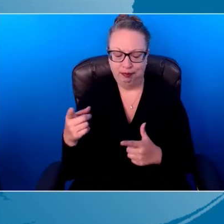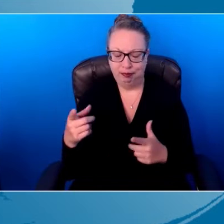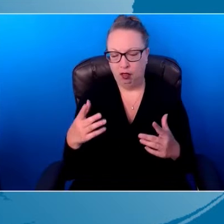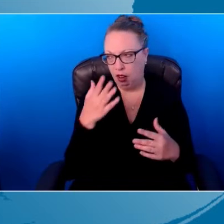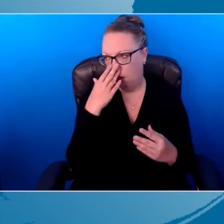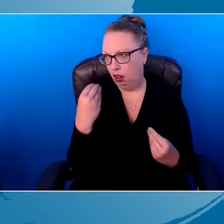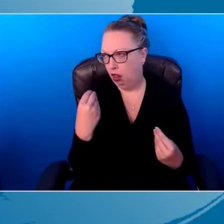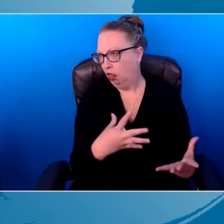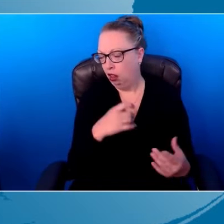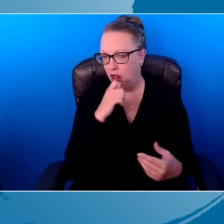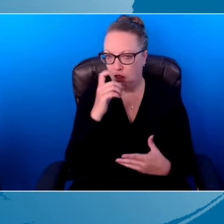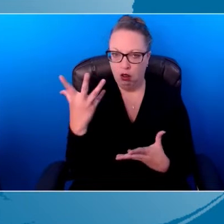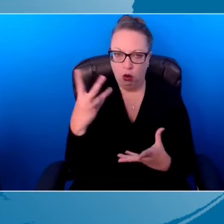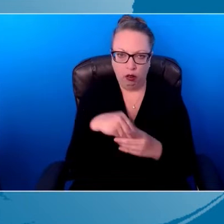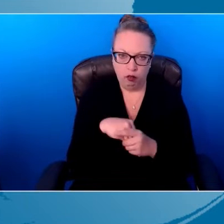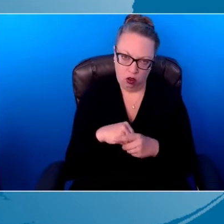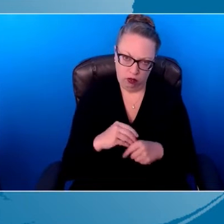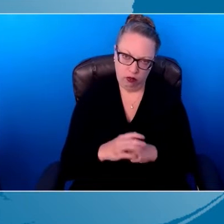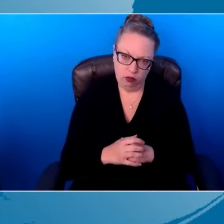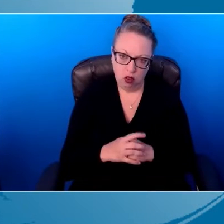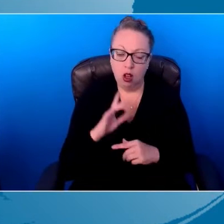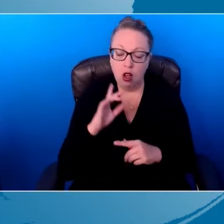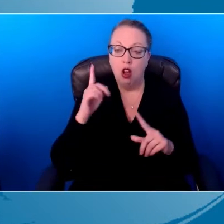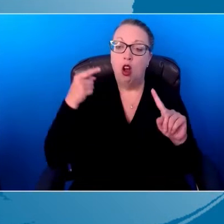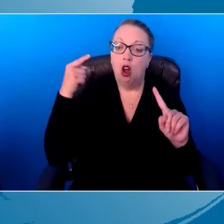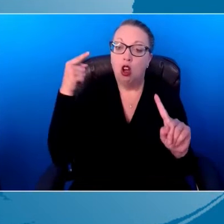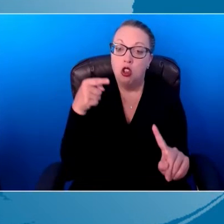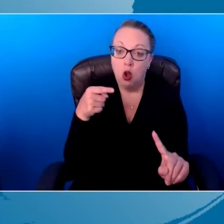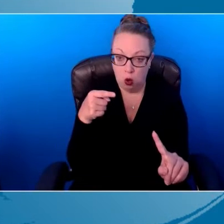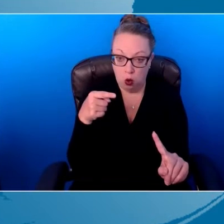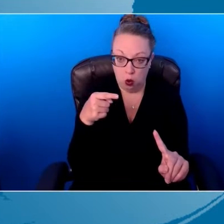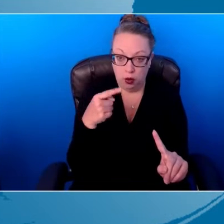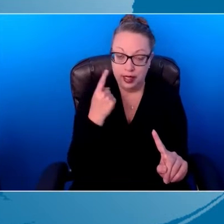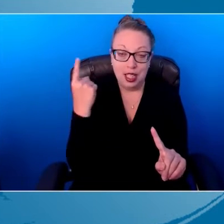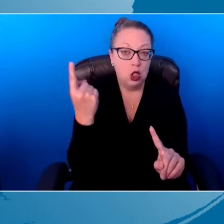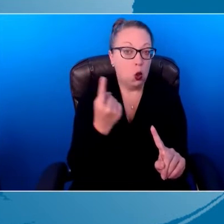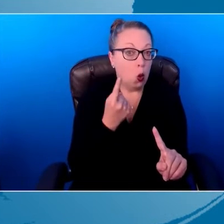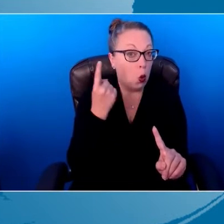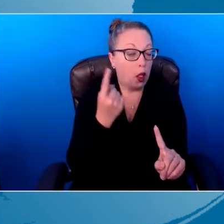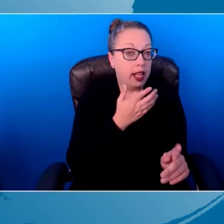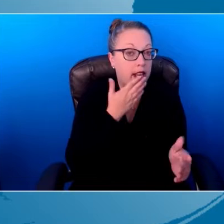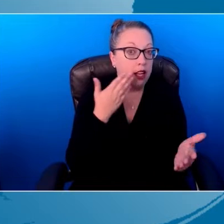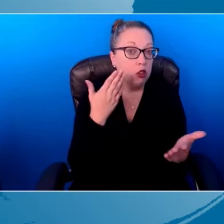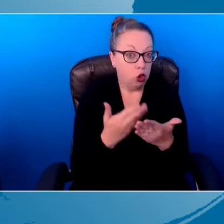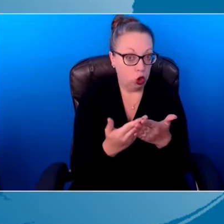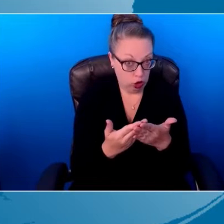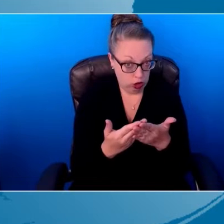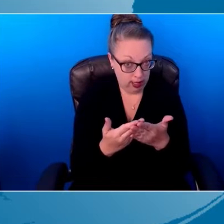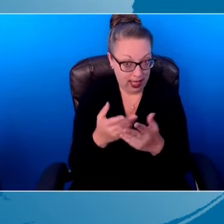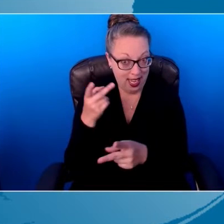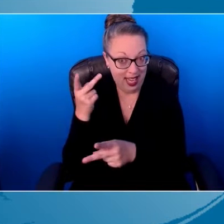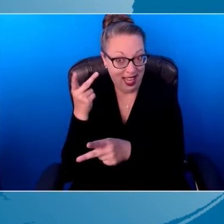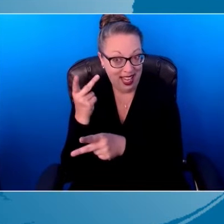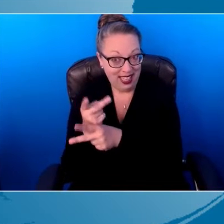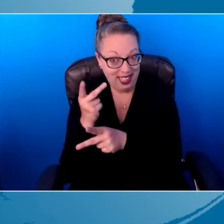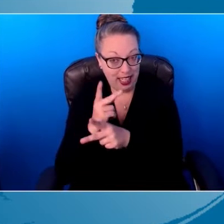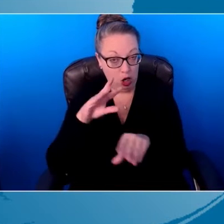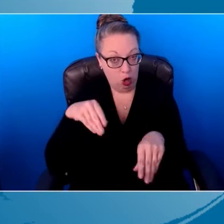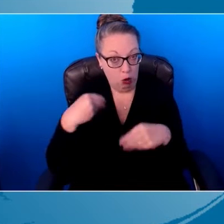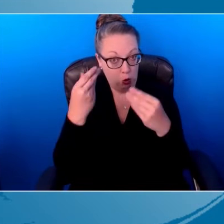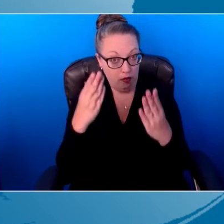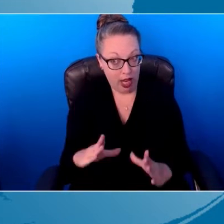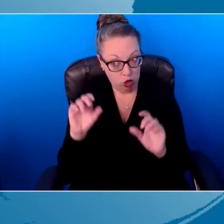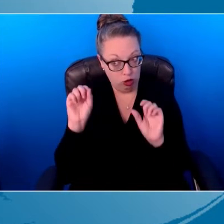participate. I often say a goal is only as good as the caregiver's ability to remember it.